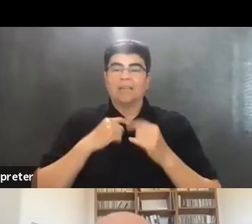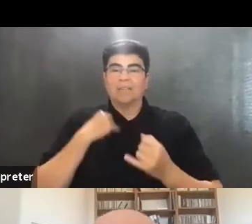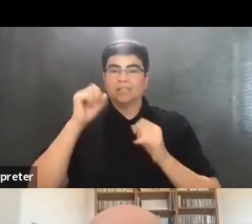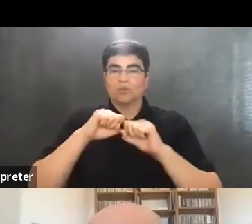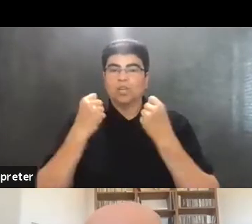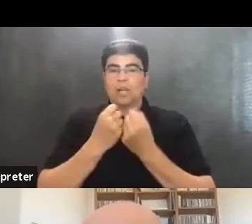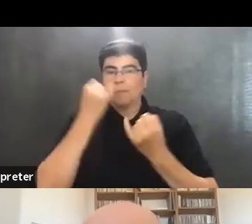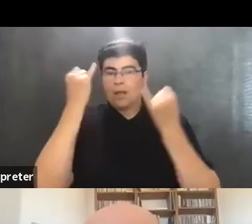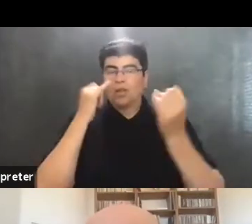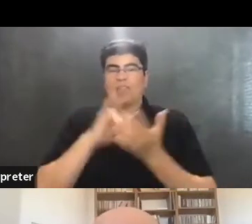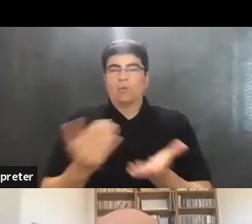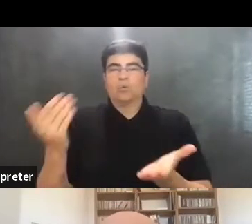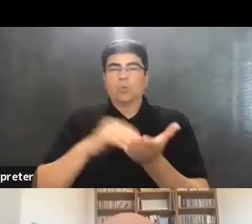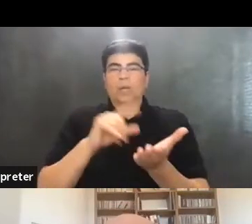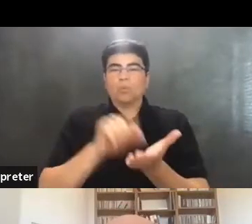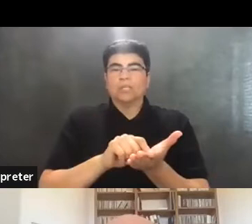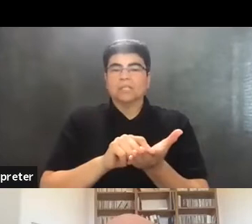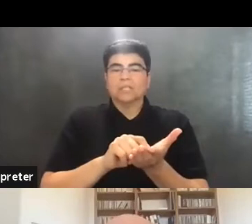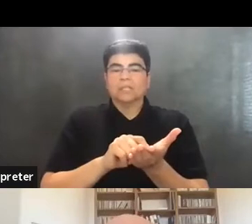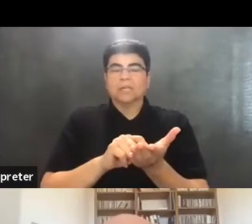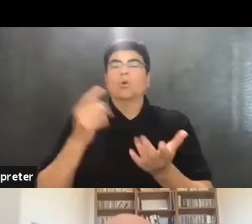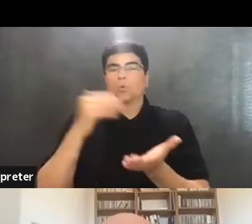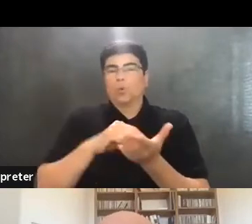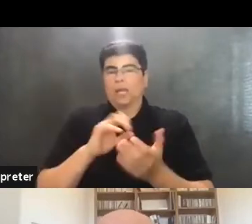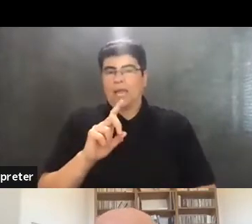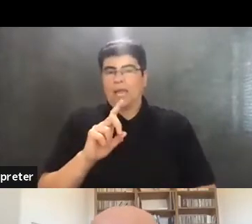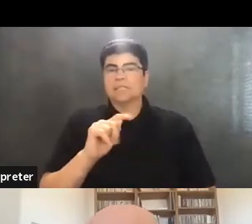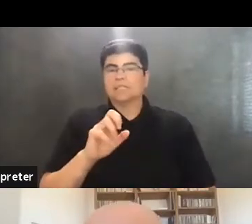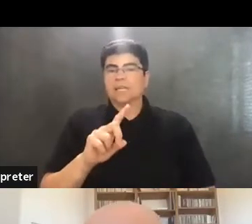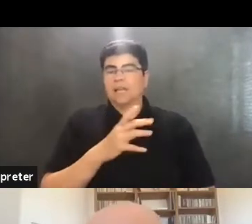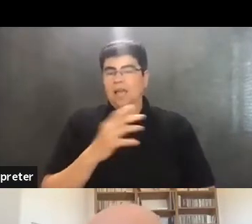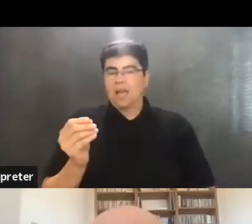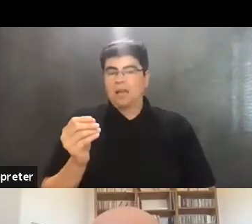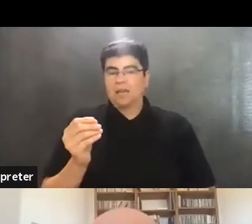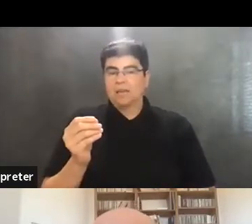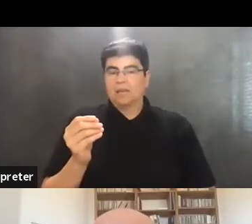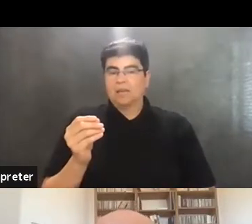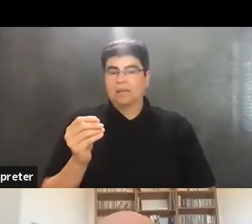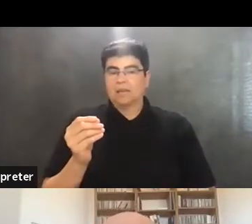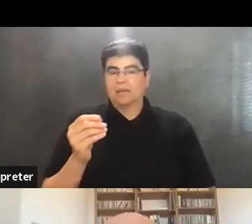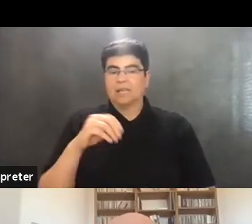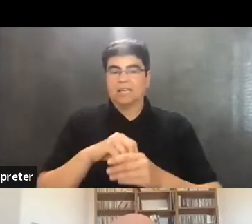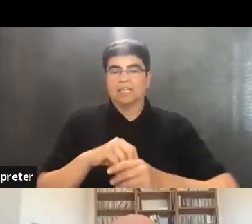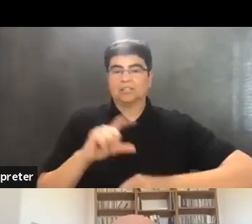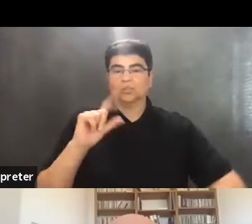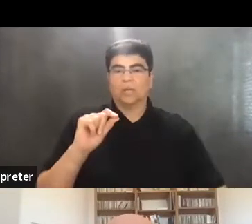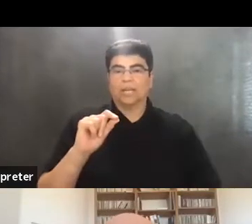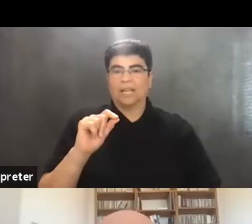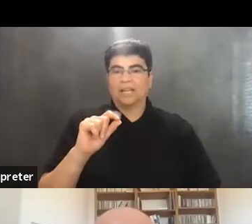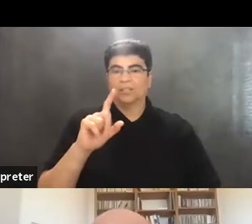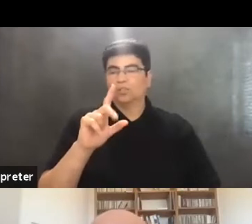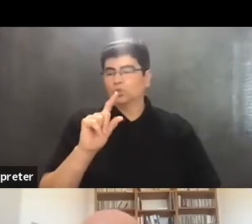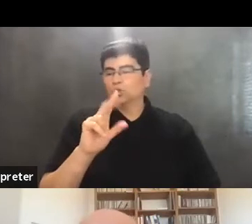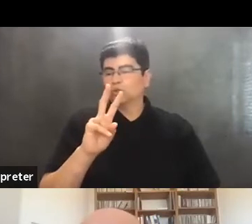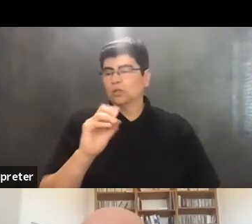was reprinted, re-edited in 2008. Keeping